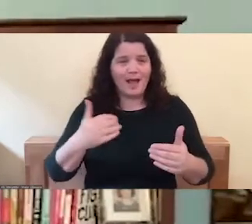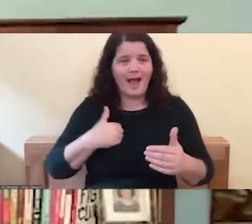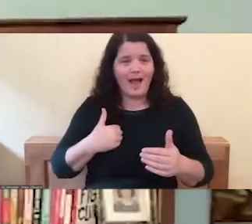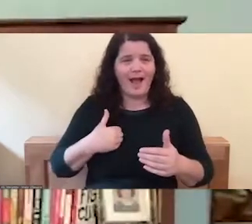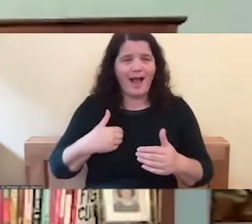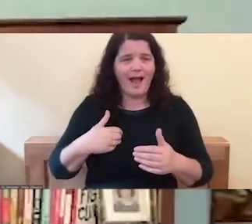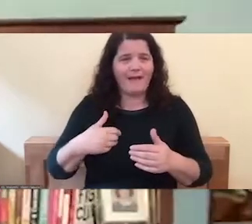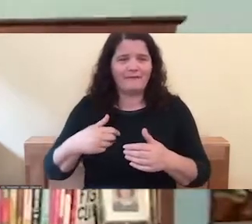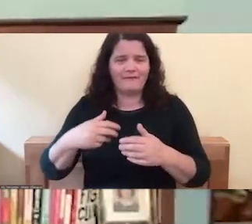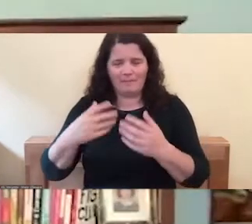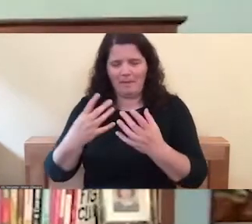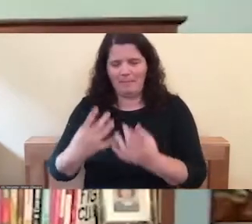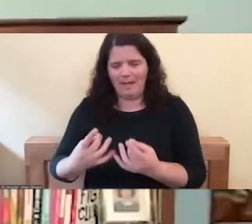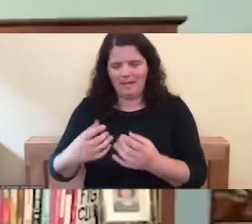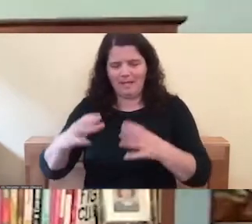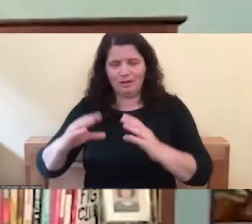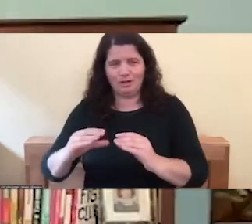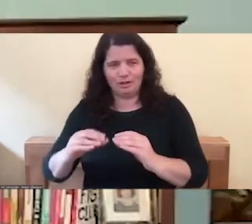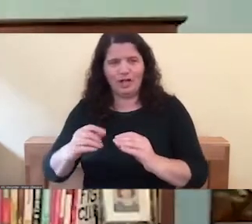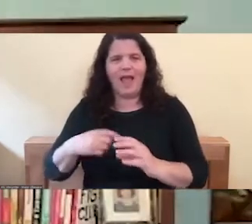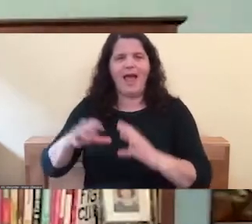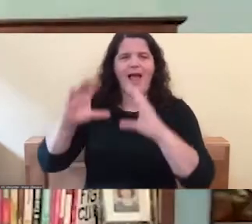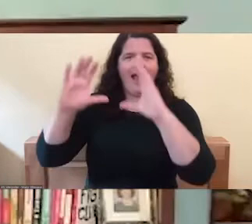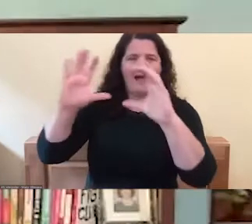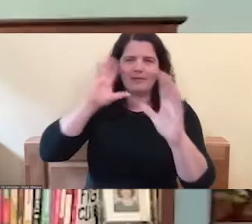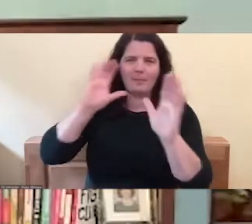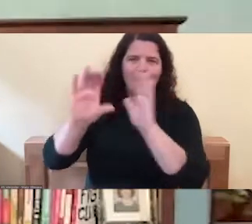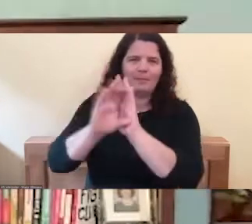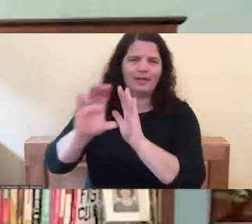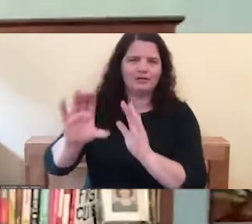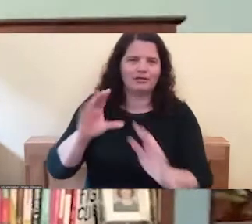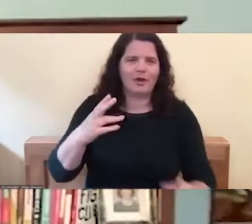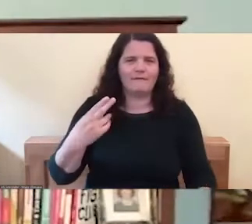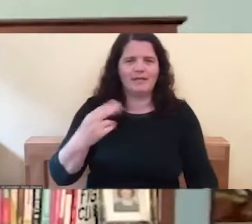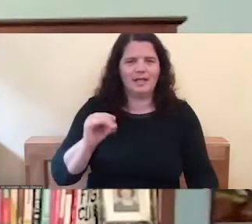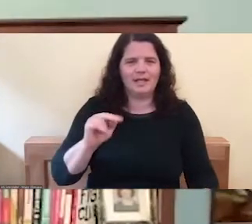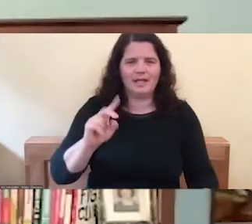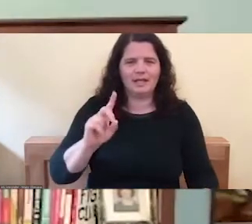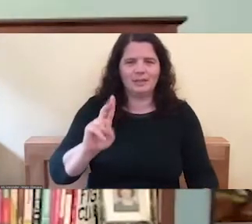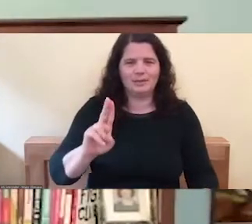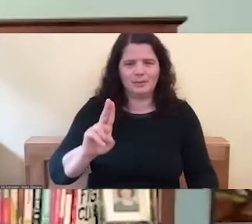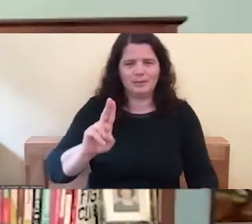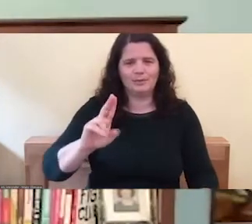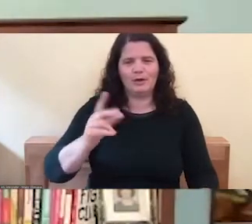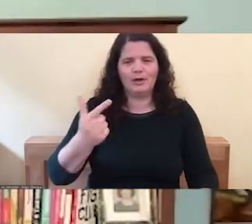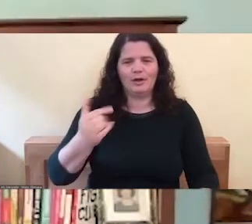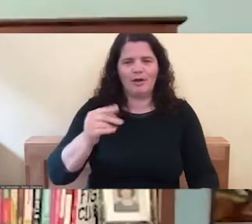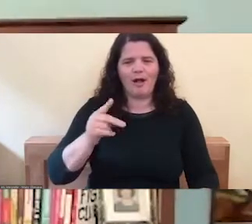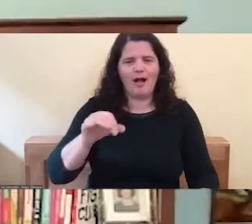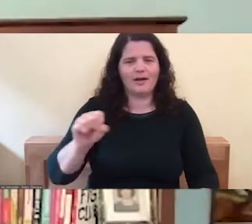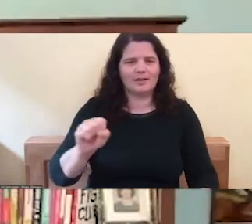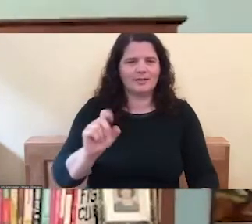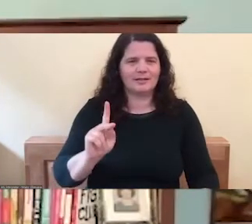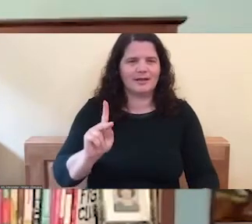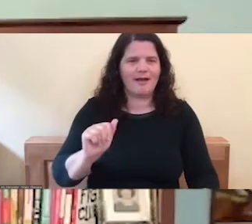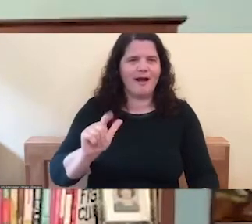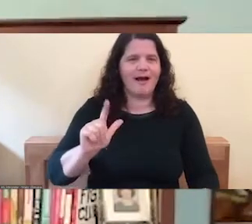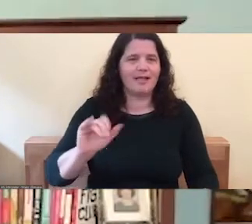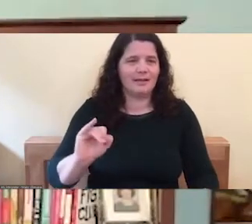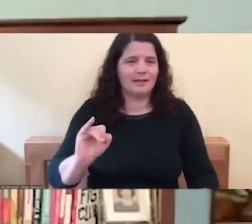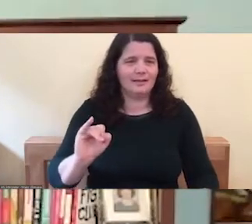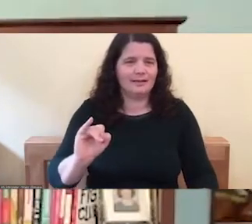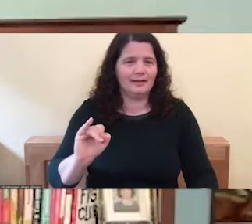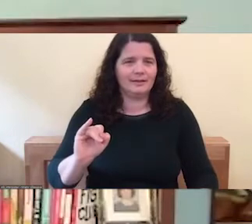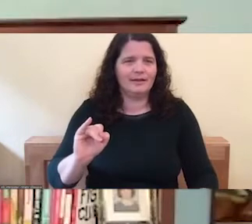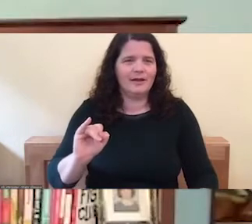Hindu goddess Kali. And, you if you talk to most women, they can feel that inside them, that the Kali energy, this it's,